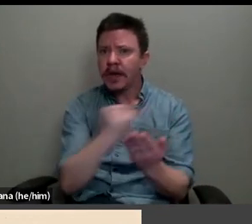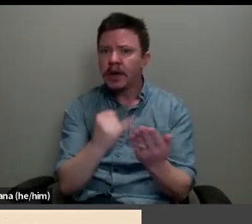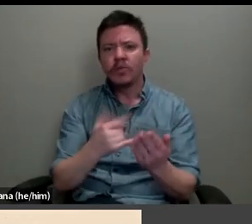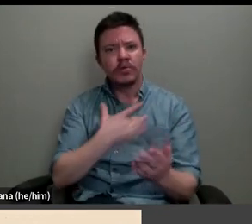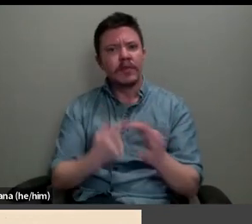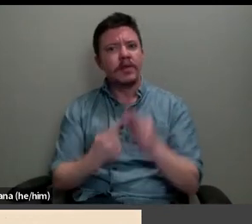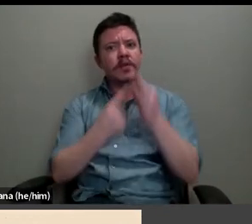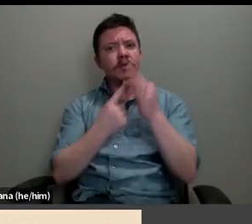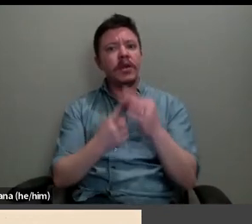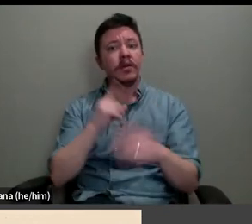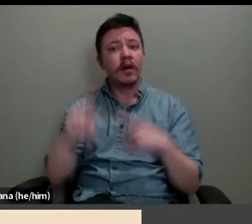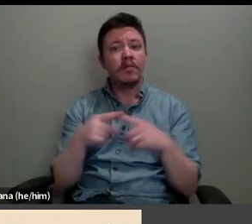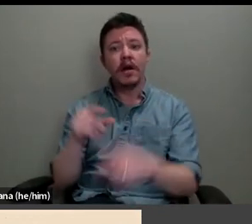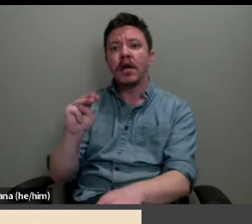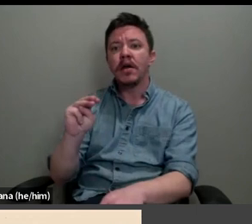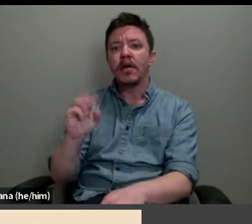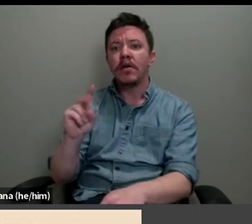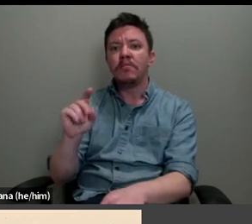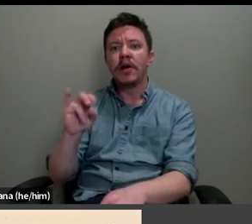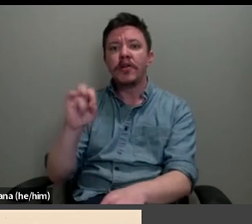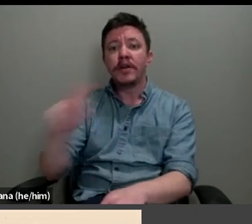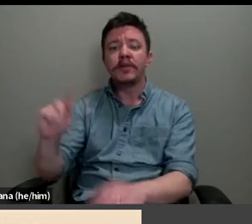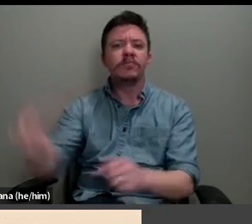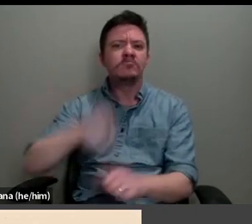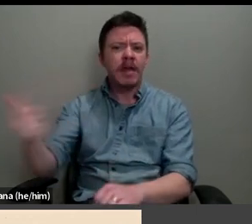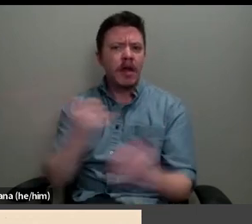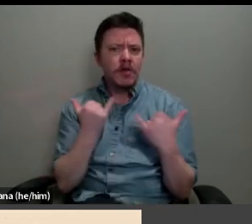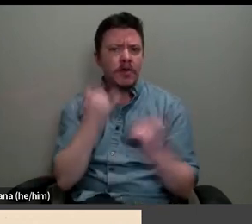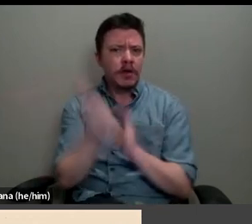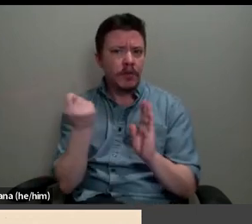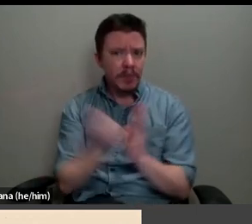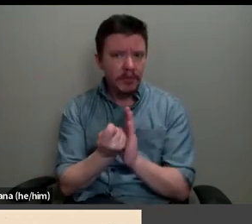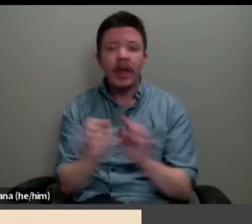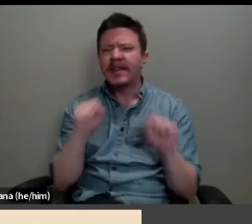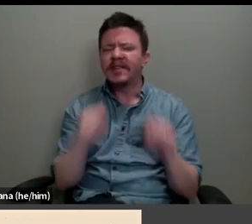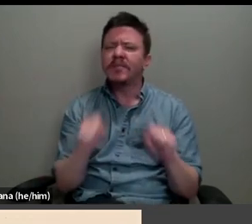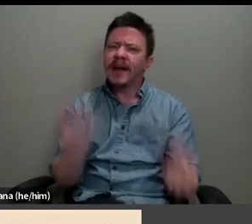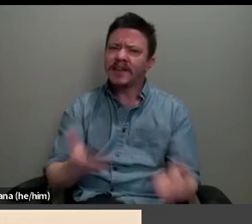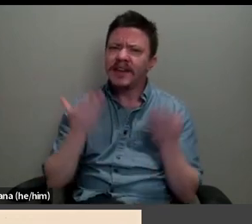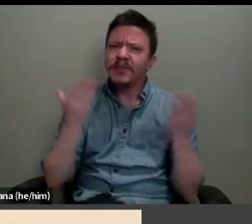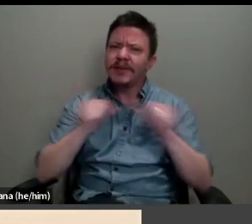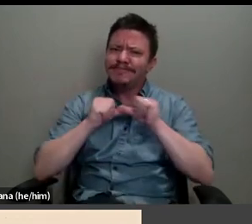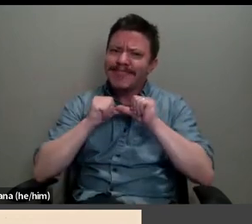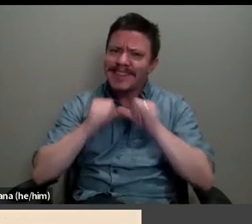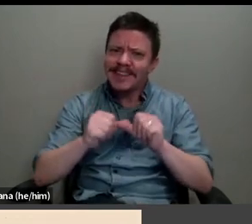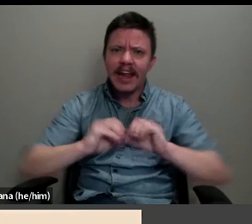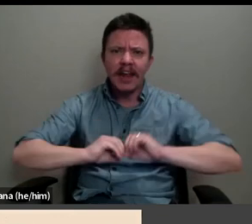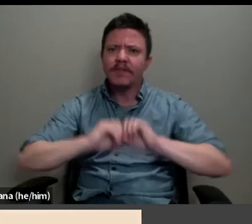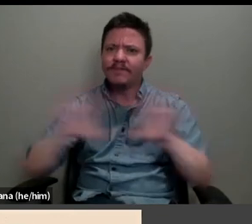modernists and other contemporaries in its capacity to give sustained visibility, albeit